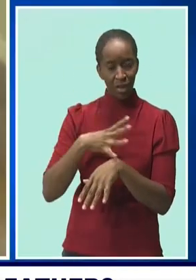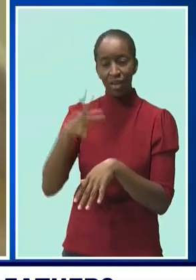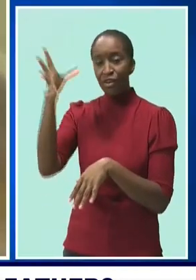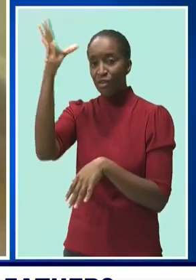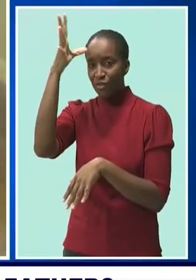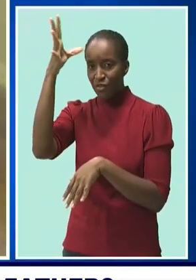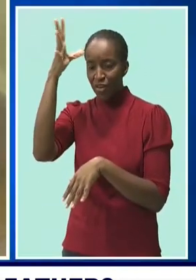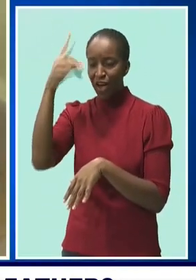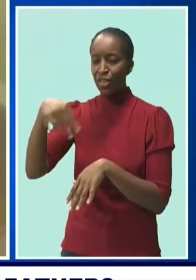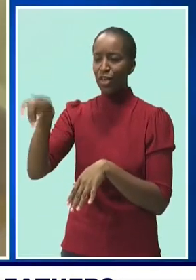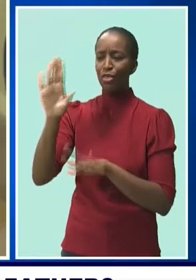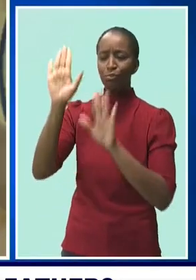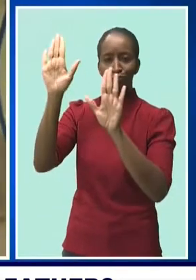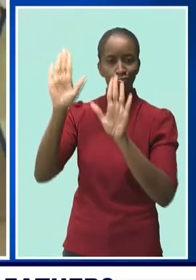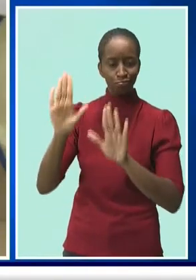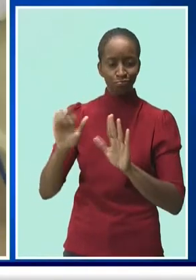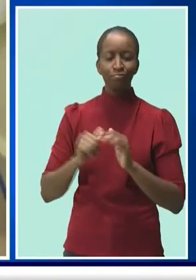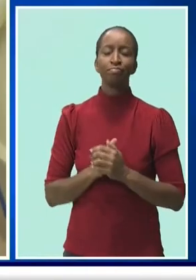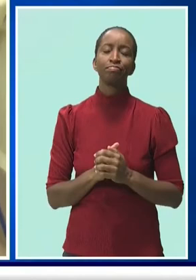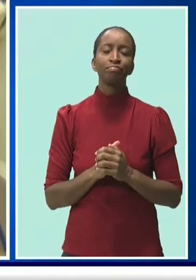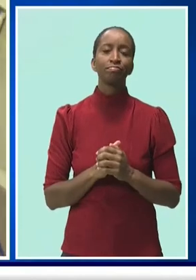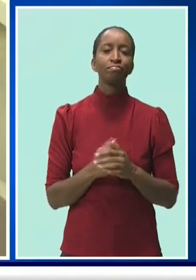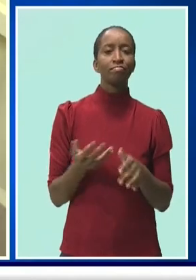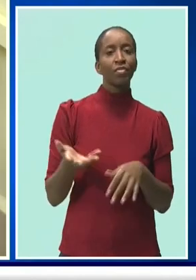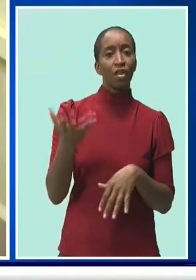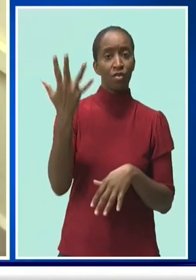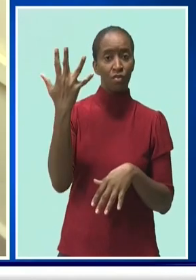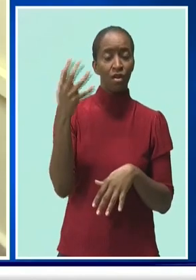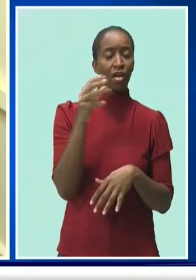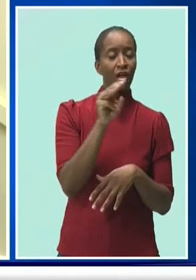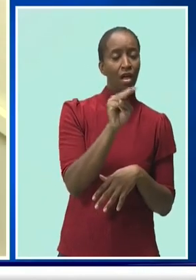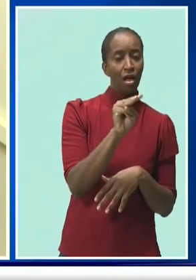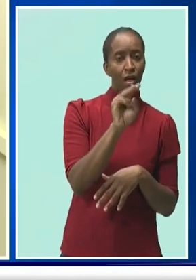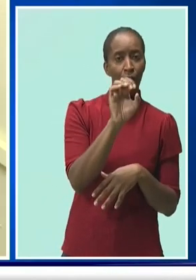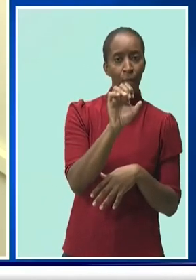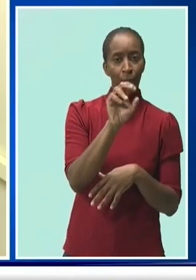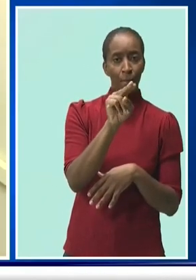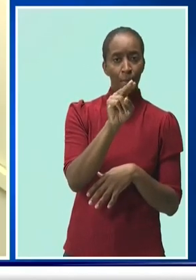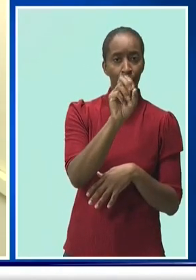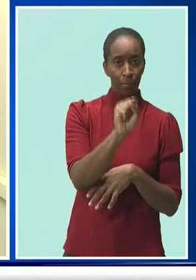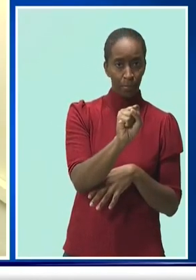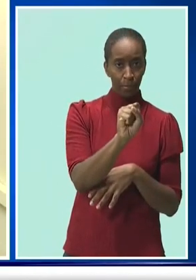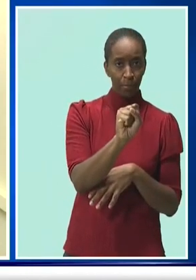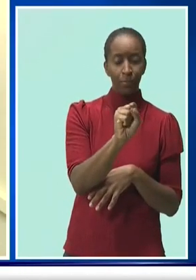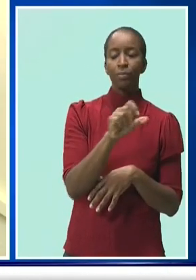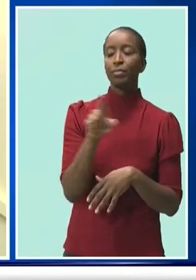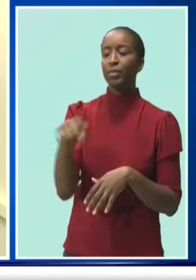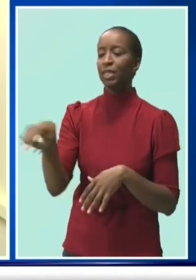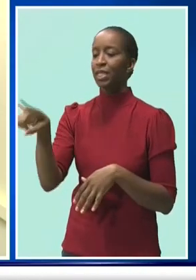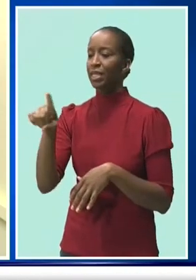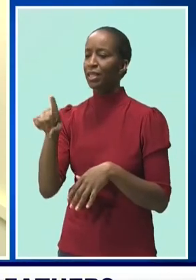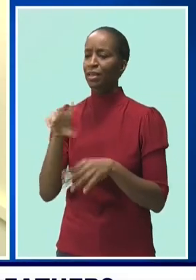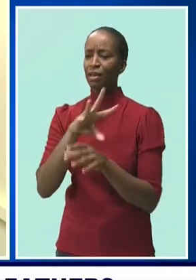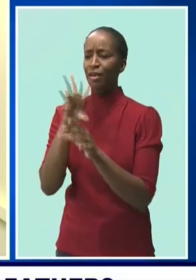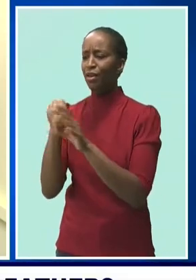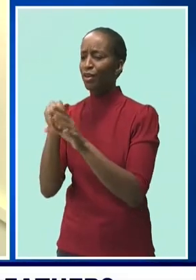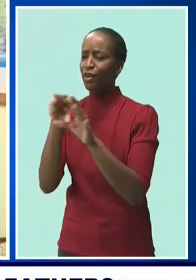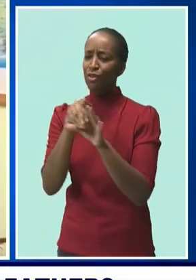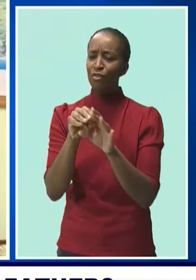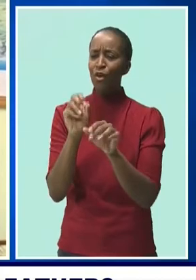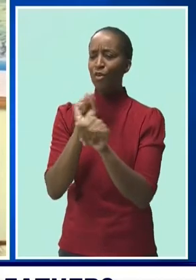The five outstanding dads honored by the Men's Empowerment Network support are men's, all hail from different segments of society.